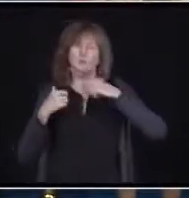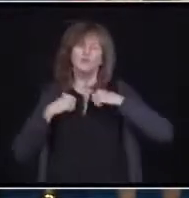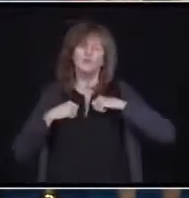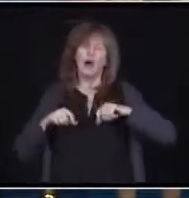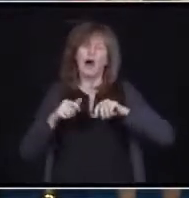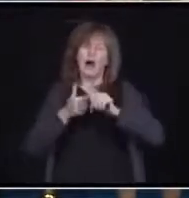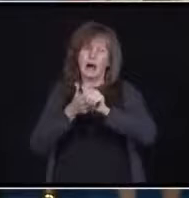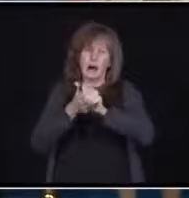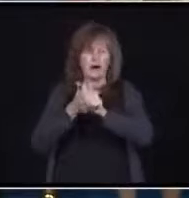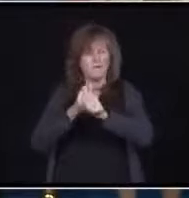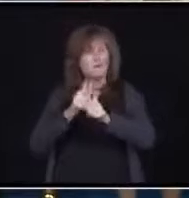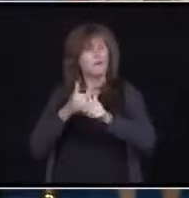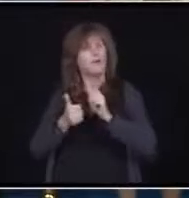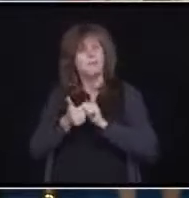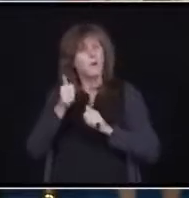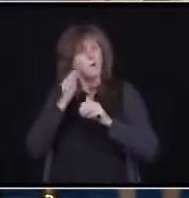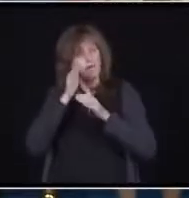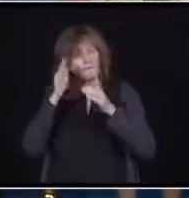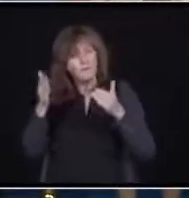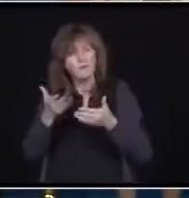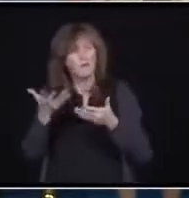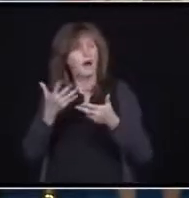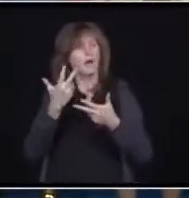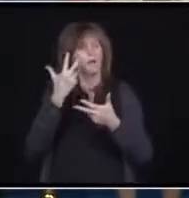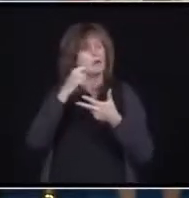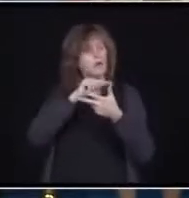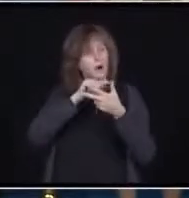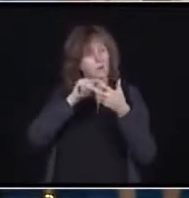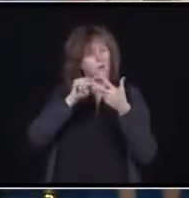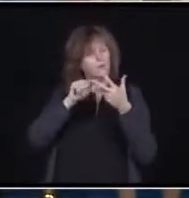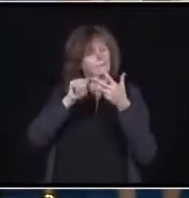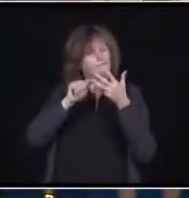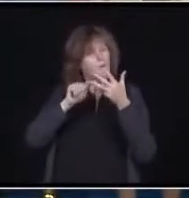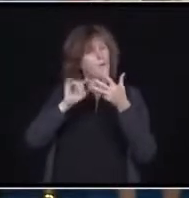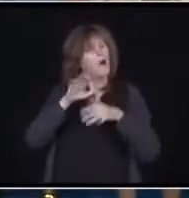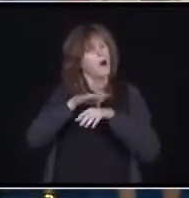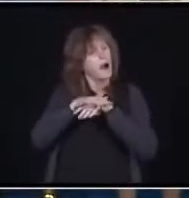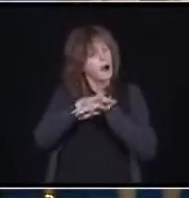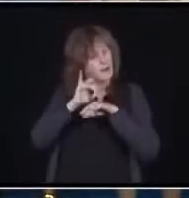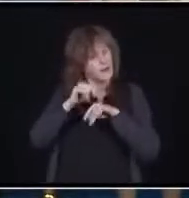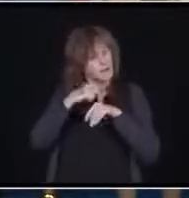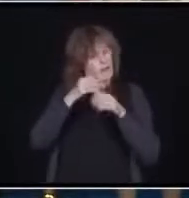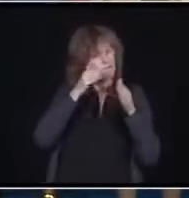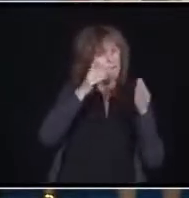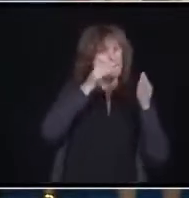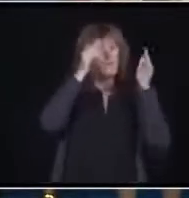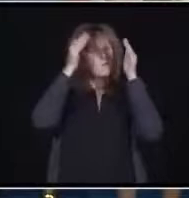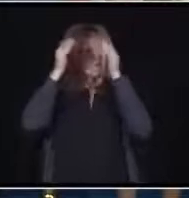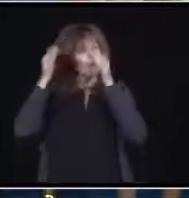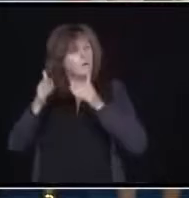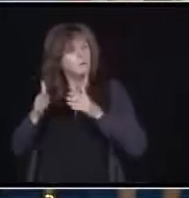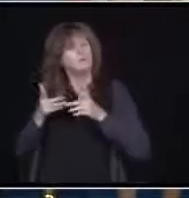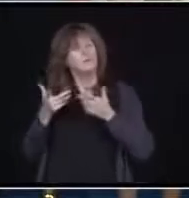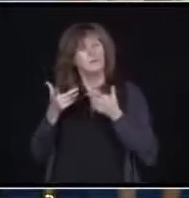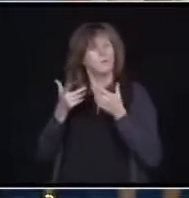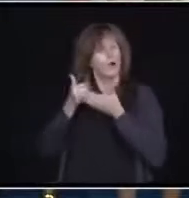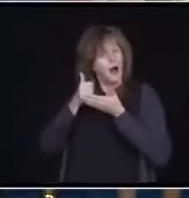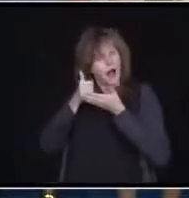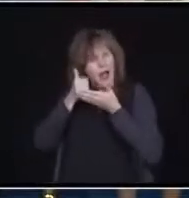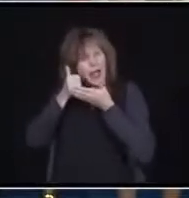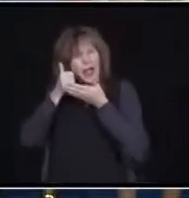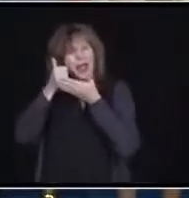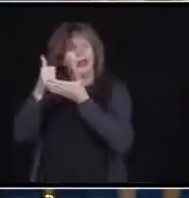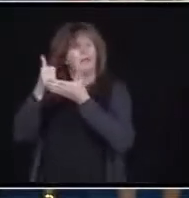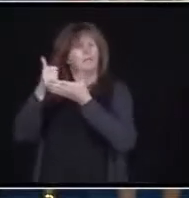focused on three or four hot spots and therefore what can we do to work at some general methods that would help and then to go specifically at some